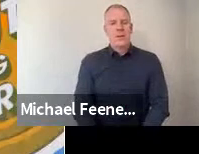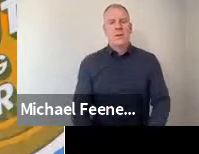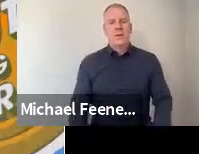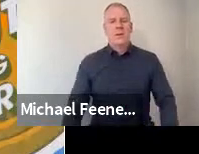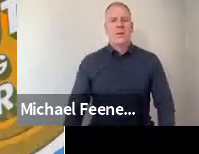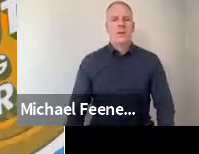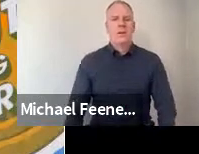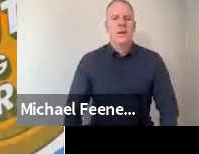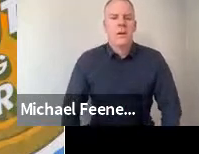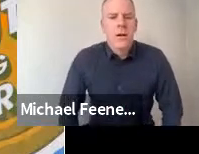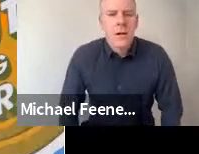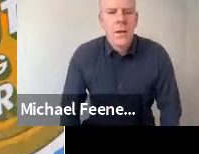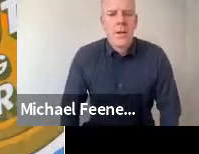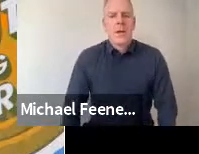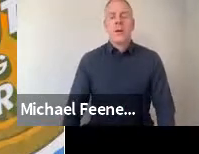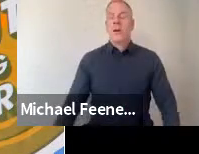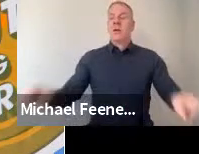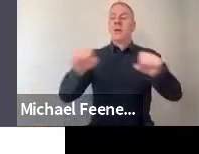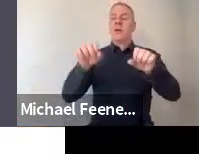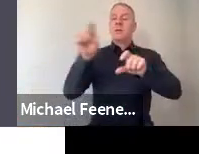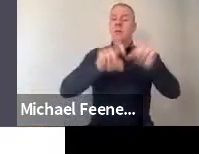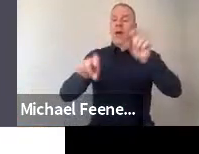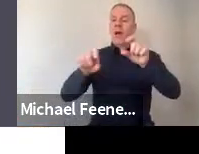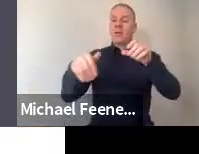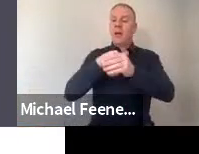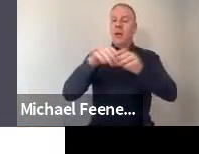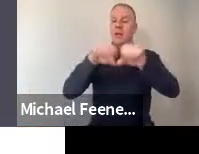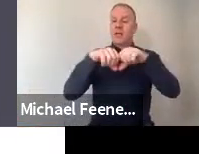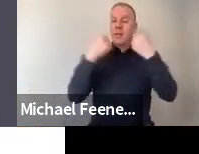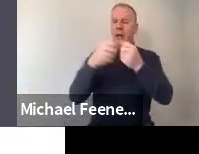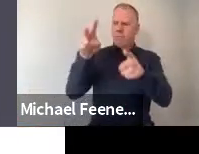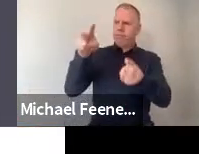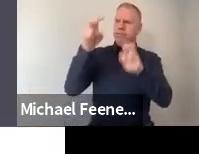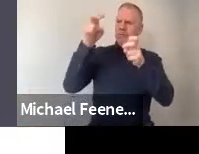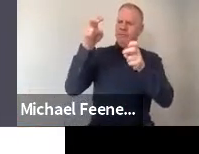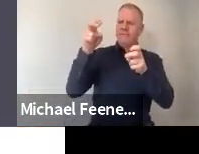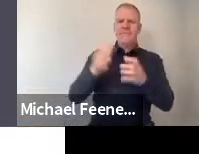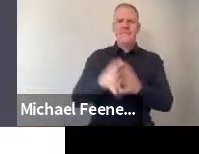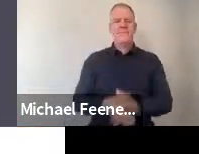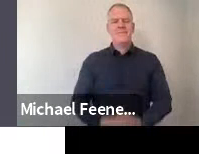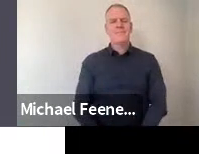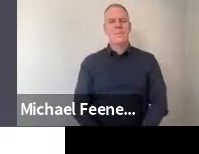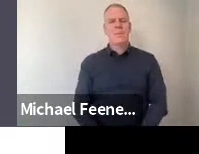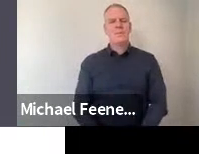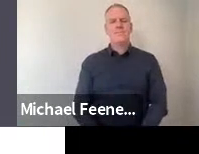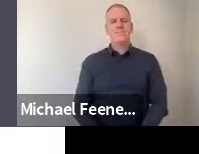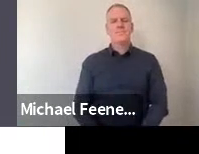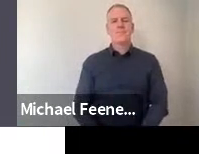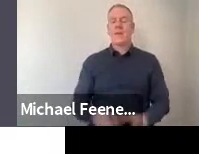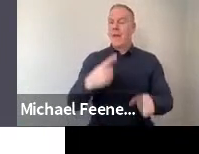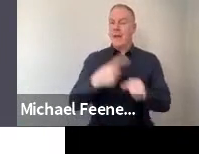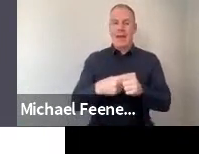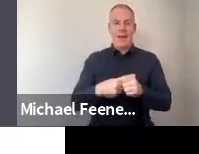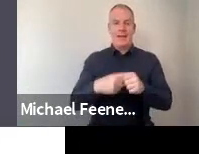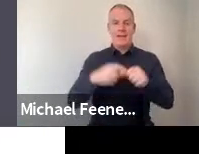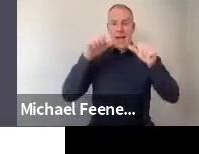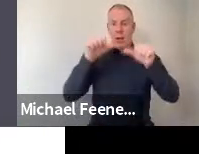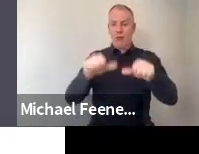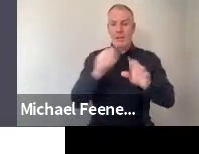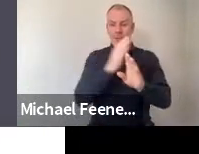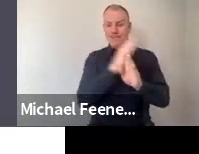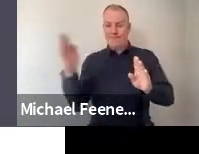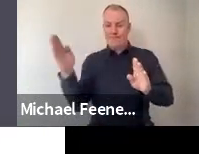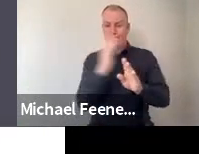Perceptions of science in society is the next category. So we asked, again, these level of agreement statements.